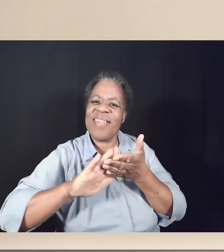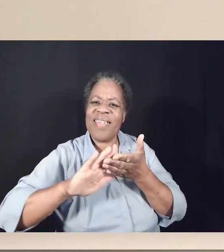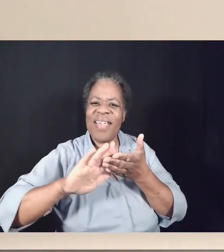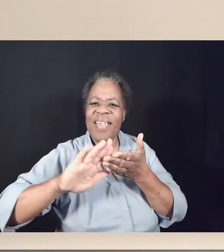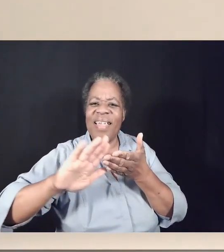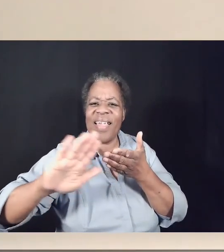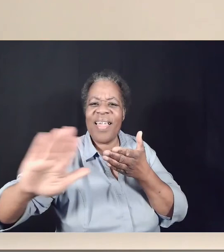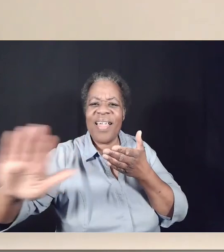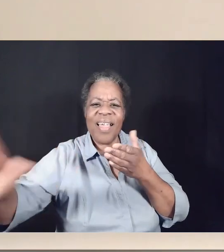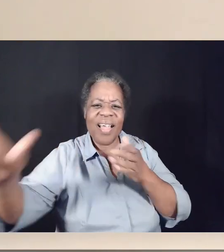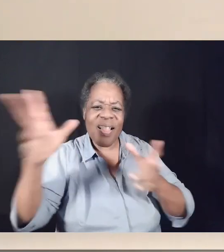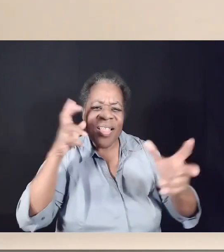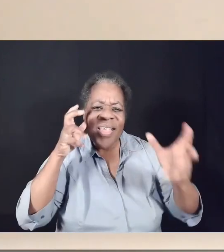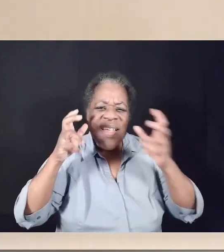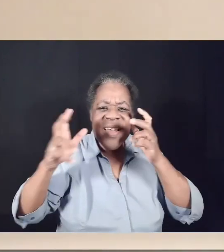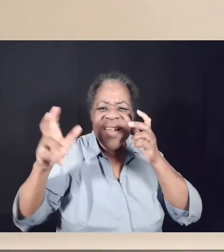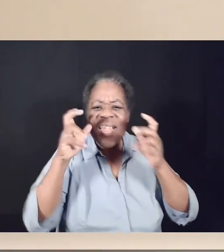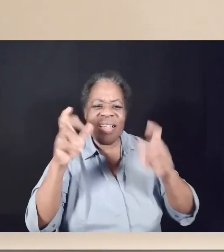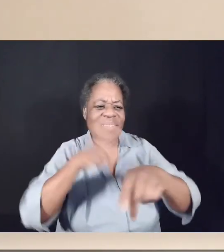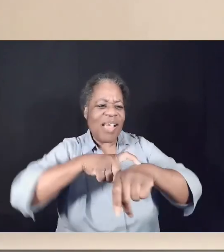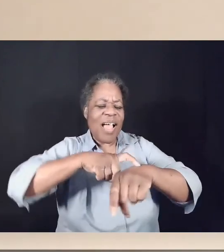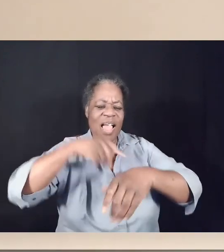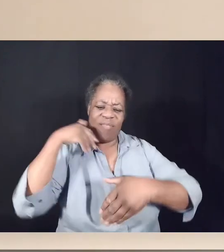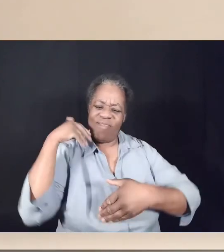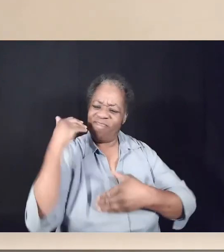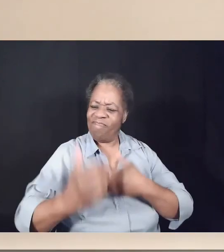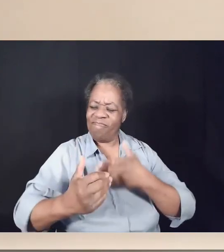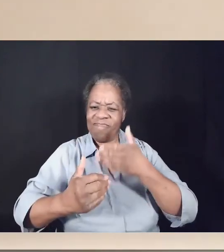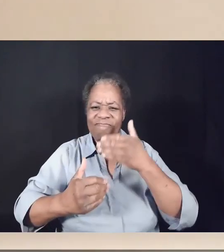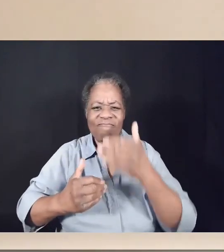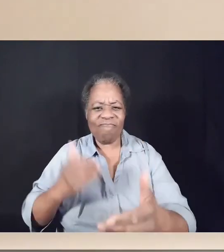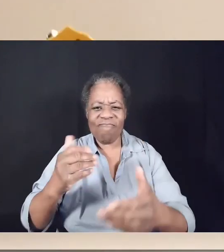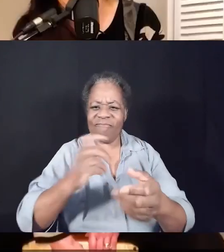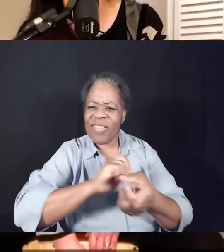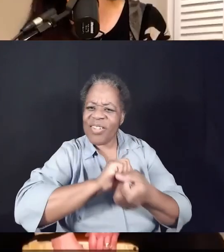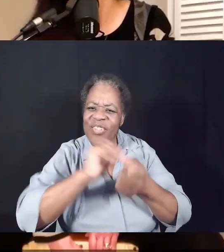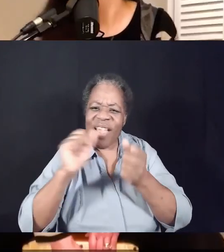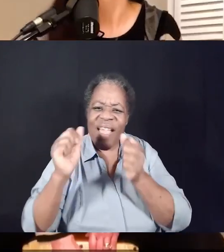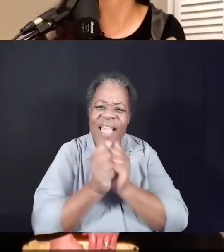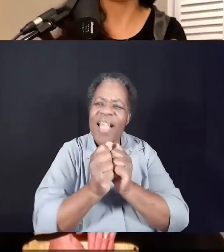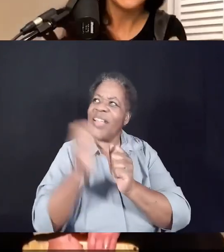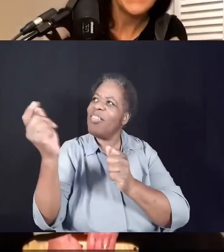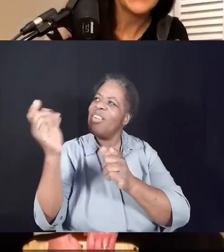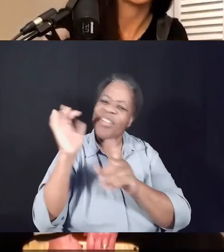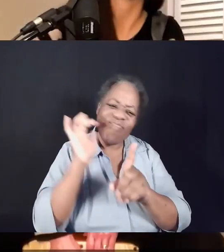up, for the season's changing, he's rebuilding everything.